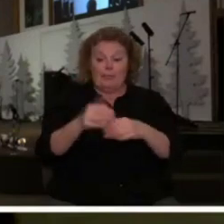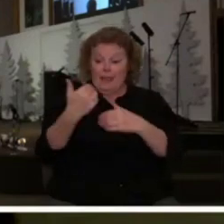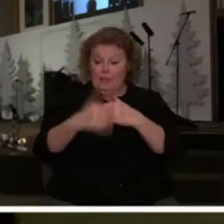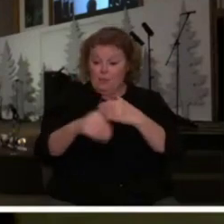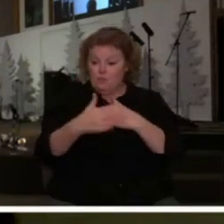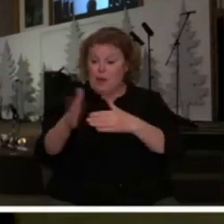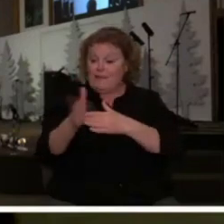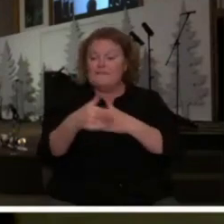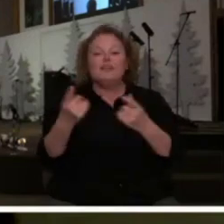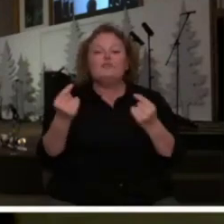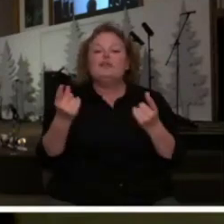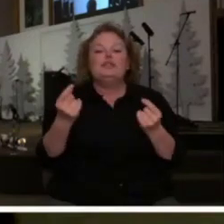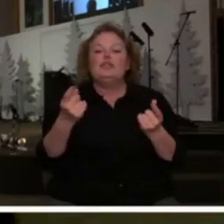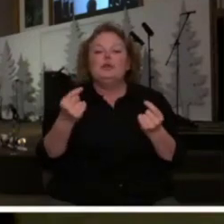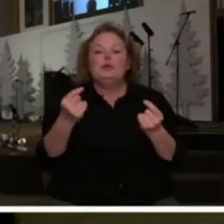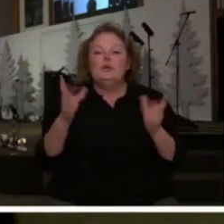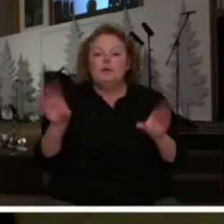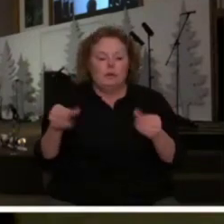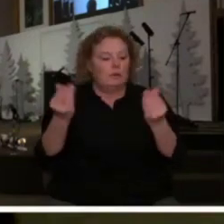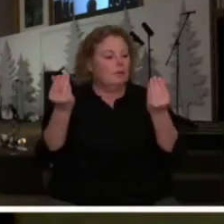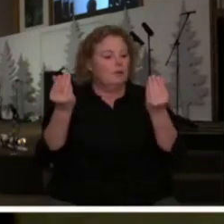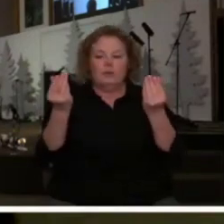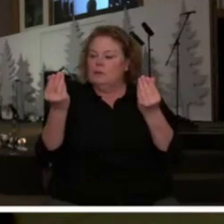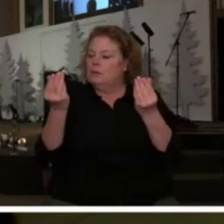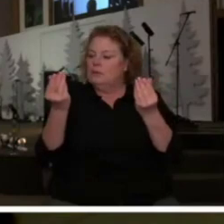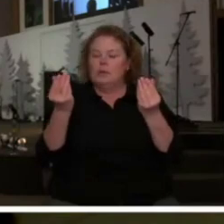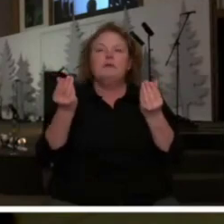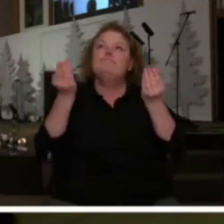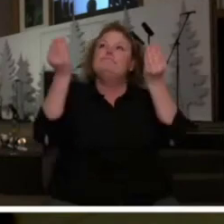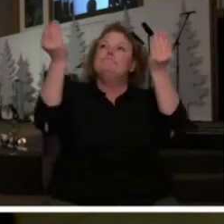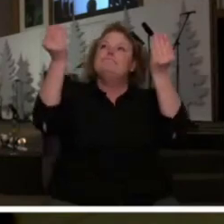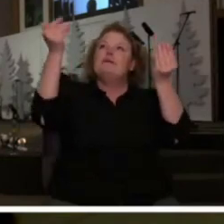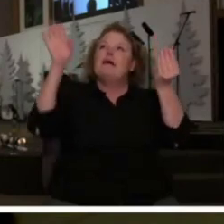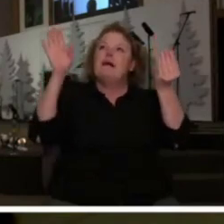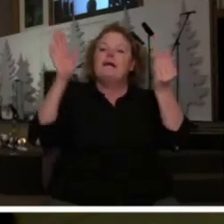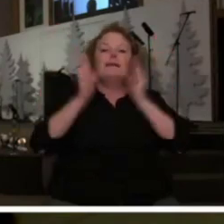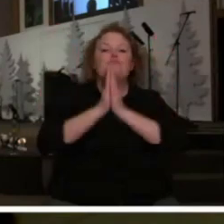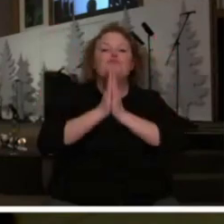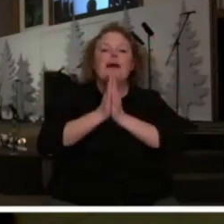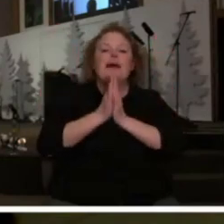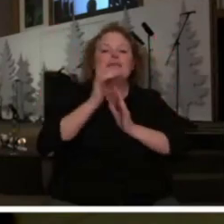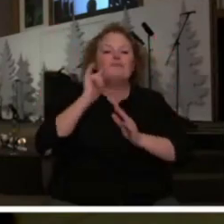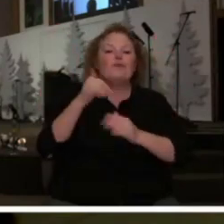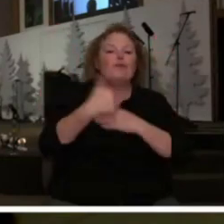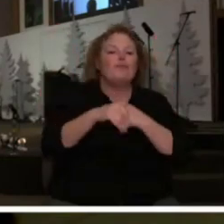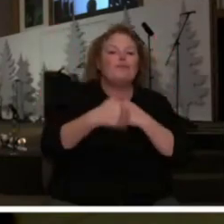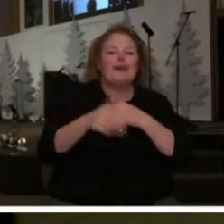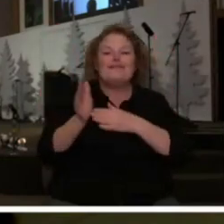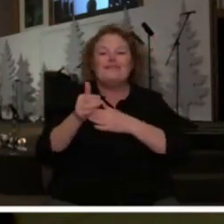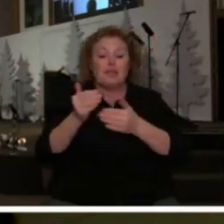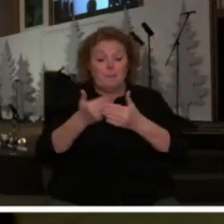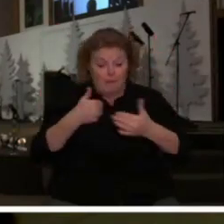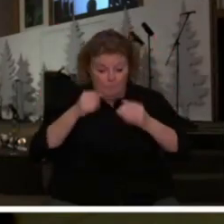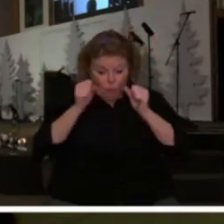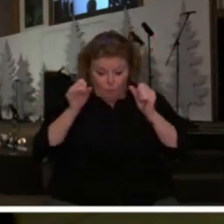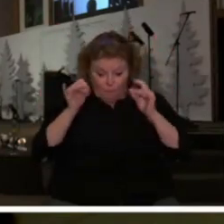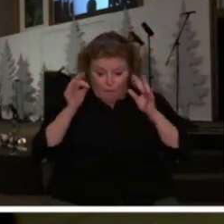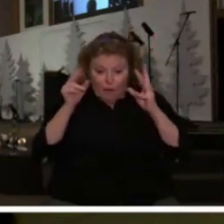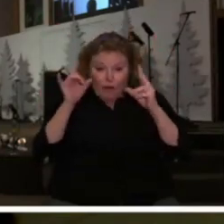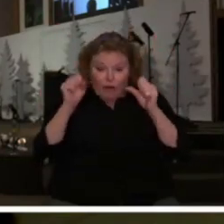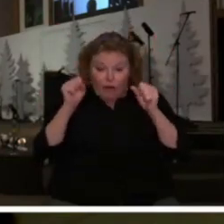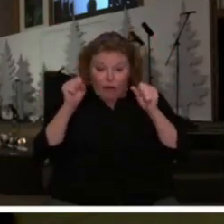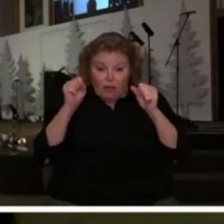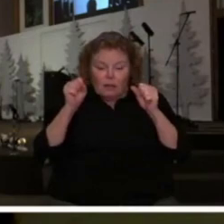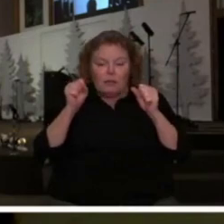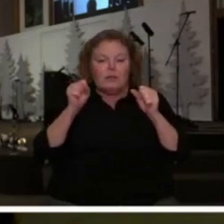and what does He do with it He lifts it before the Father and He prayed before the miracle came